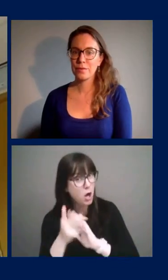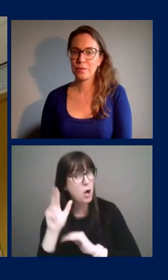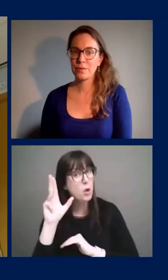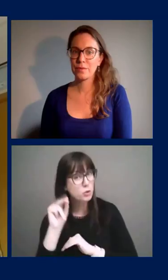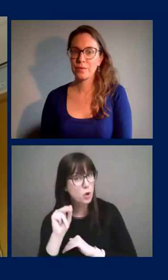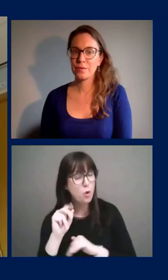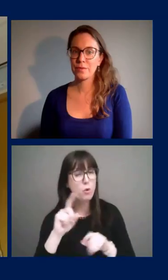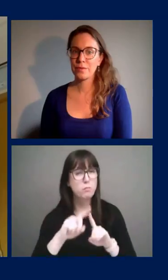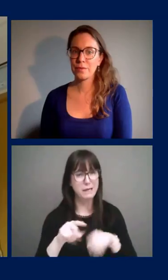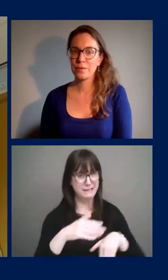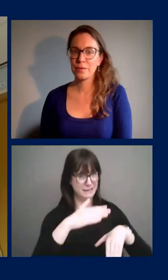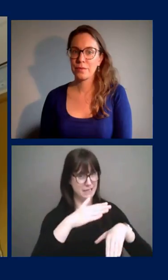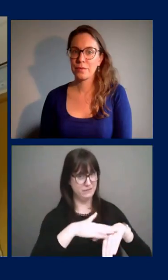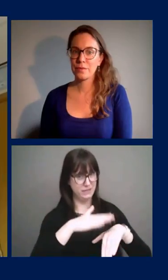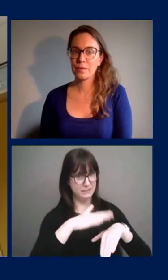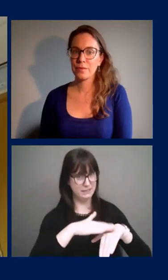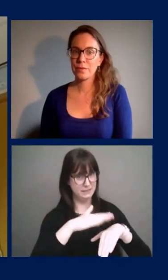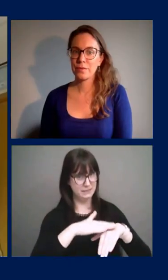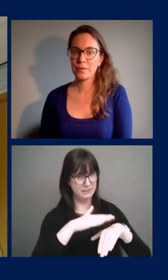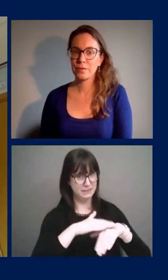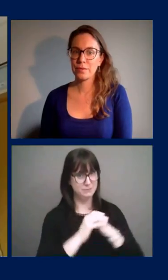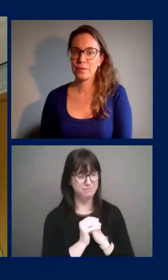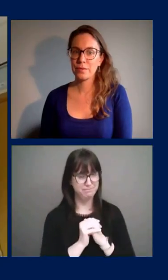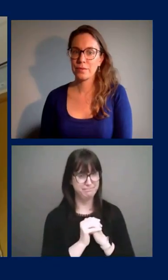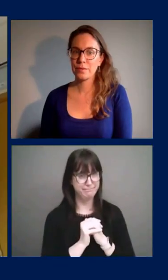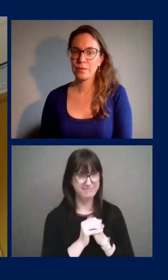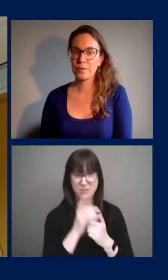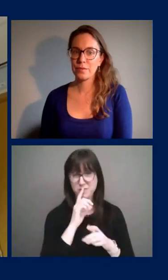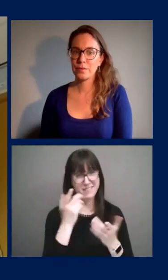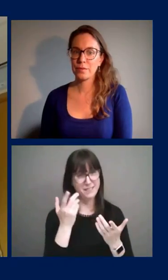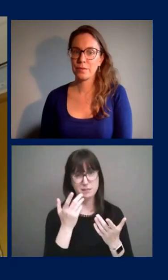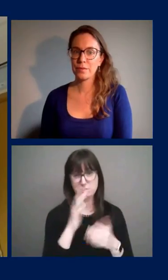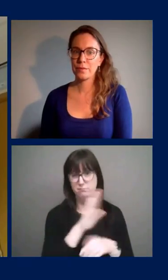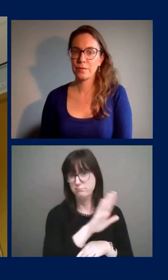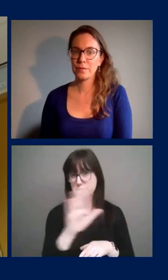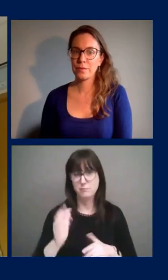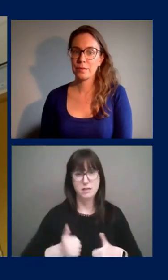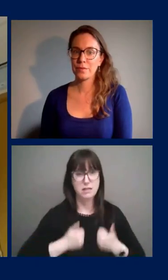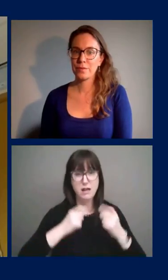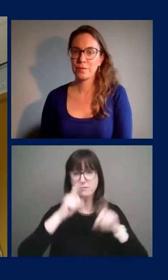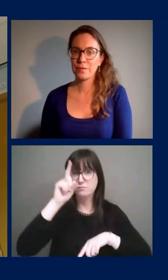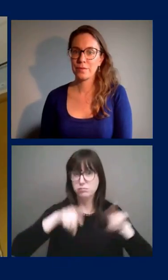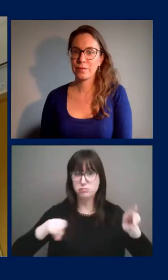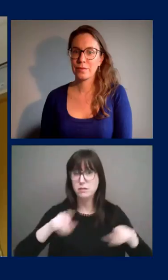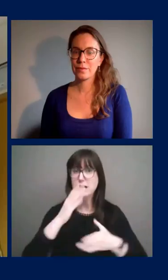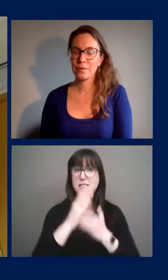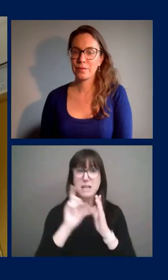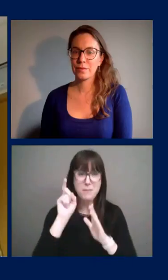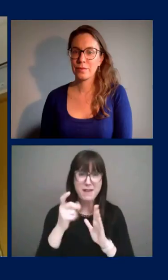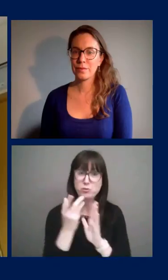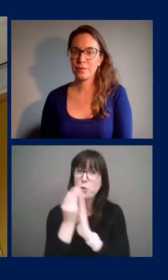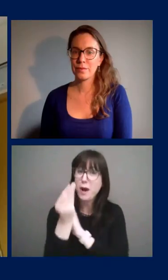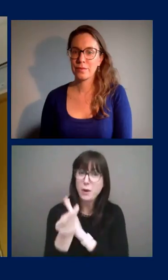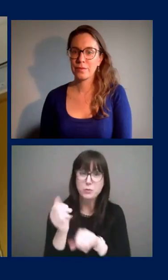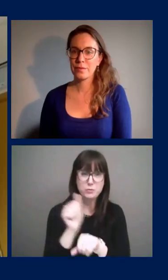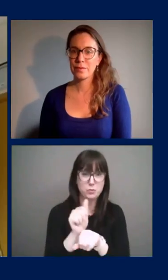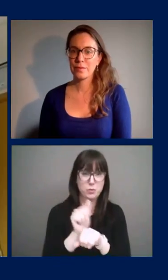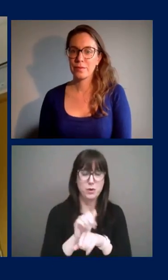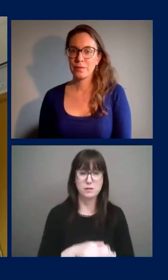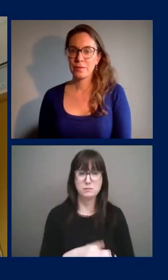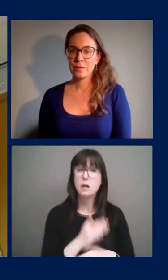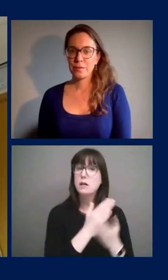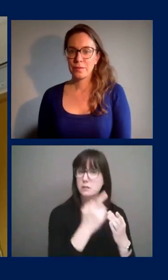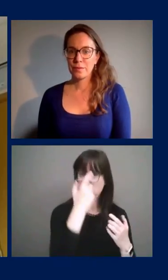And, and what is as much as possible varies for different people. Um, some people have to go out to work. Uh, some people have a mental